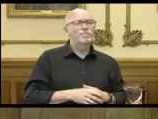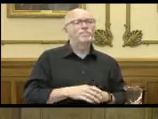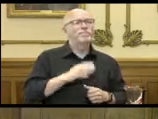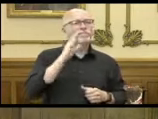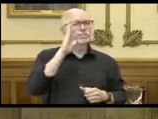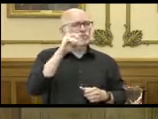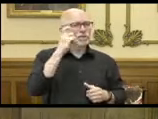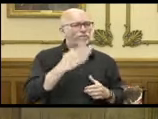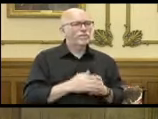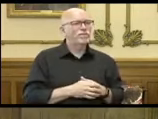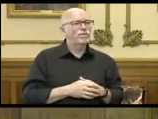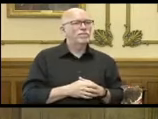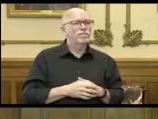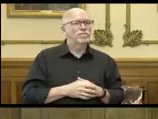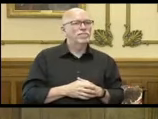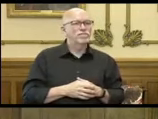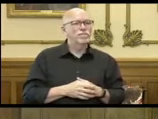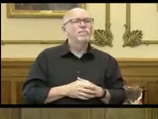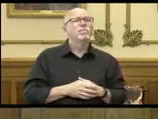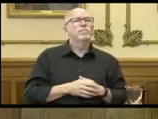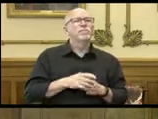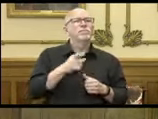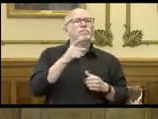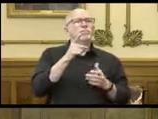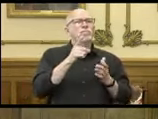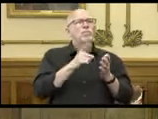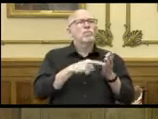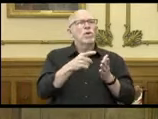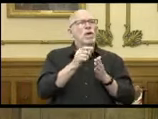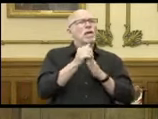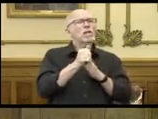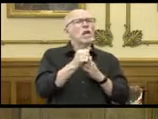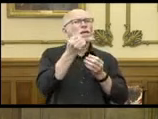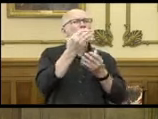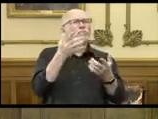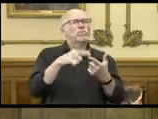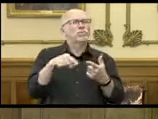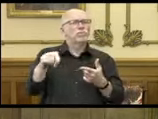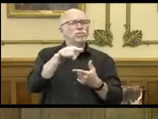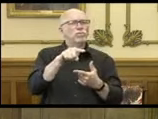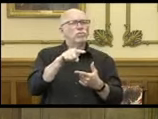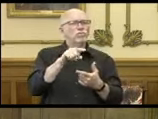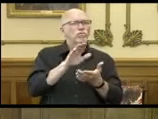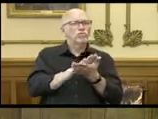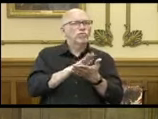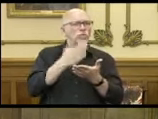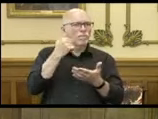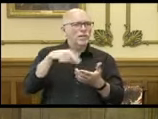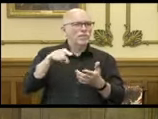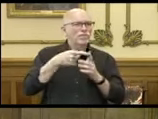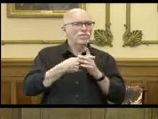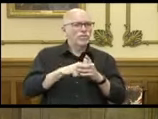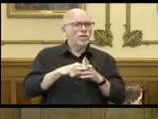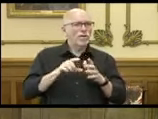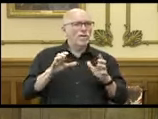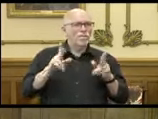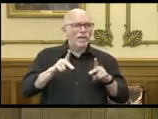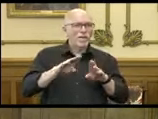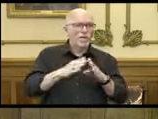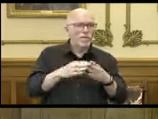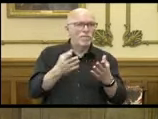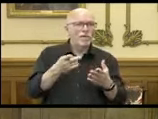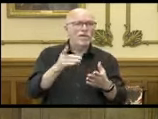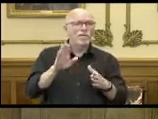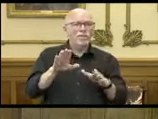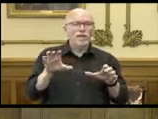Hello, Governor. What guidance are you giving to school districts as they're trying to make their reopening decisions now as their